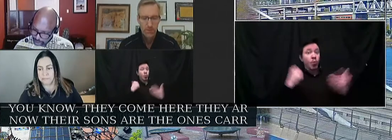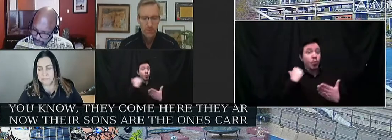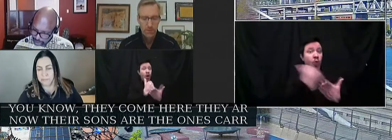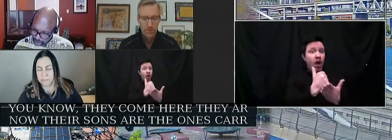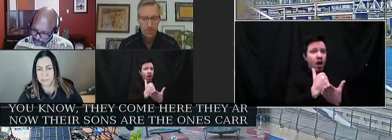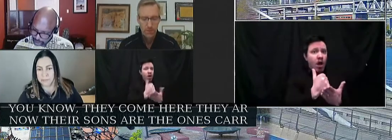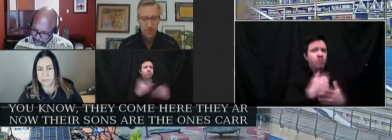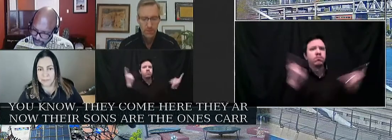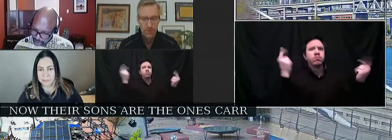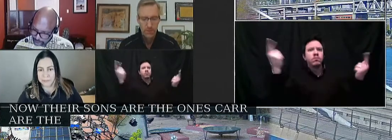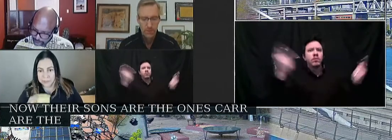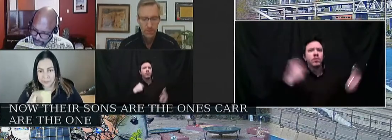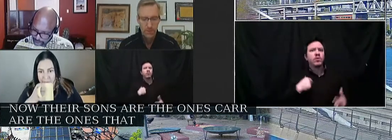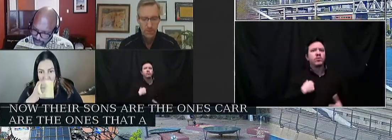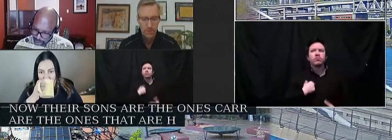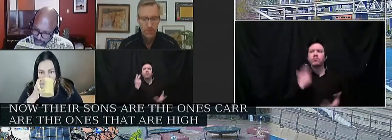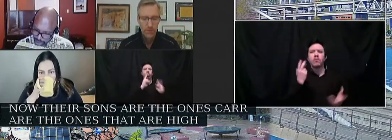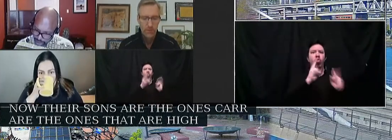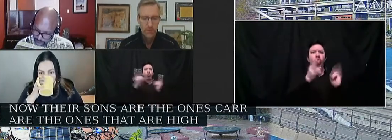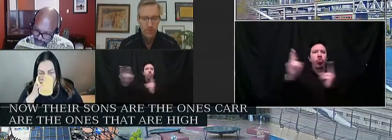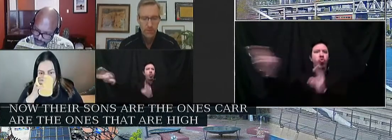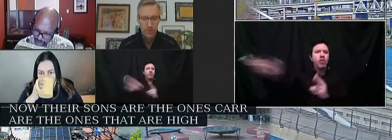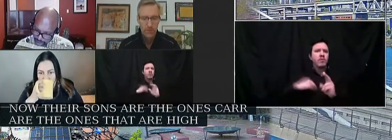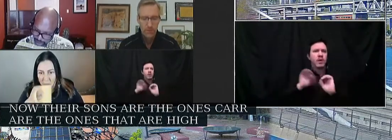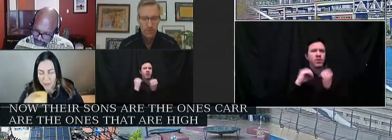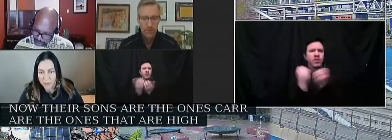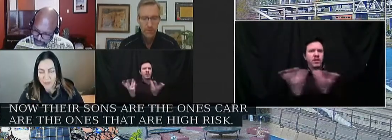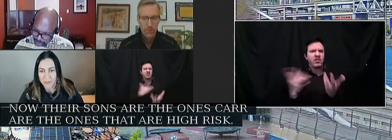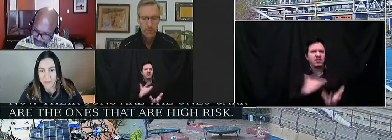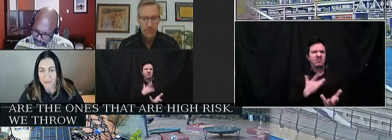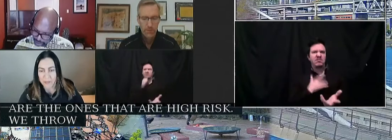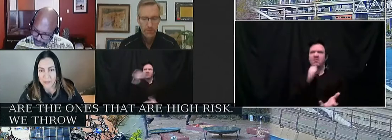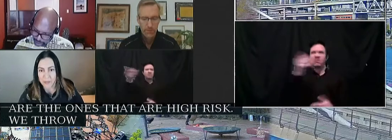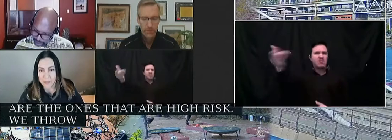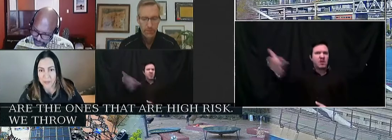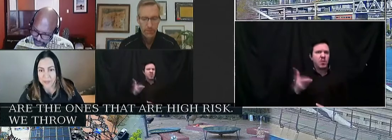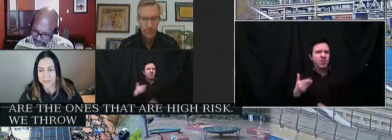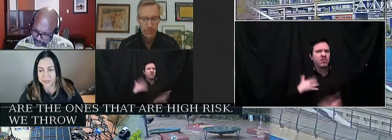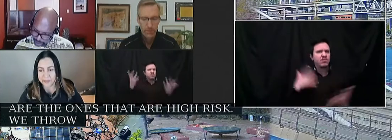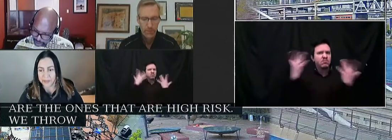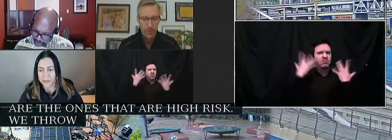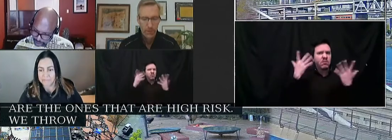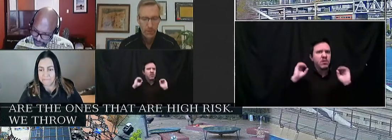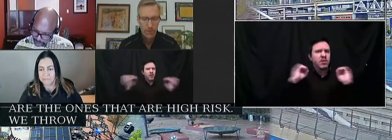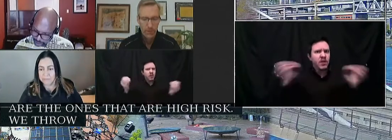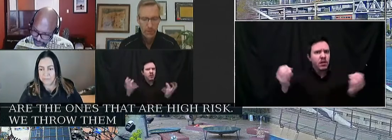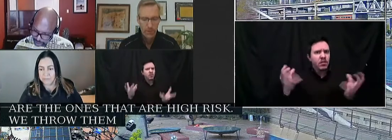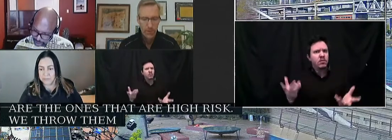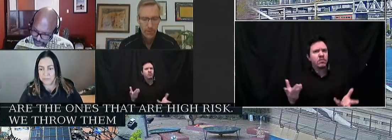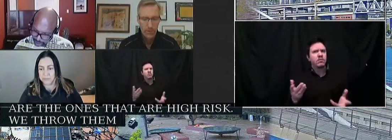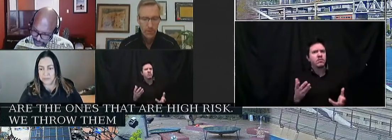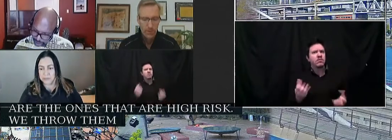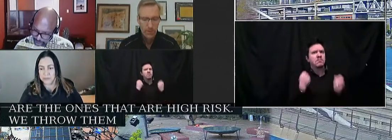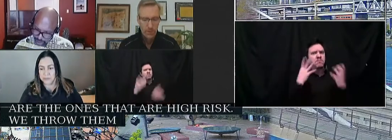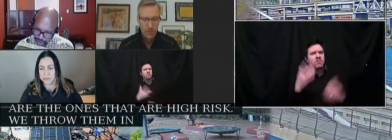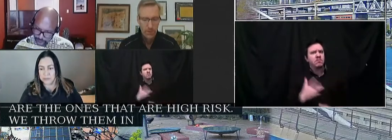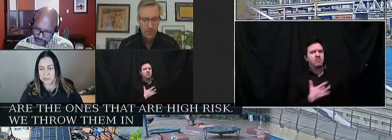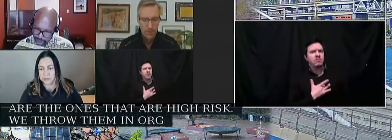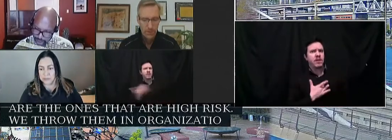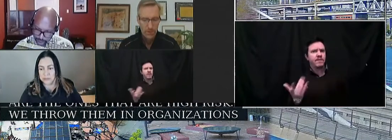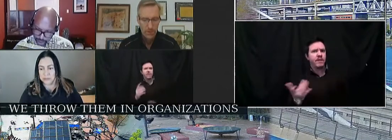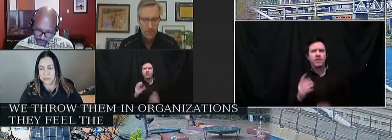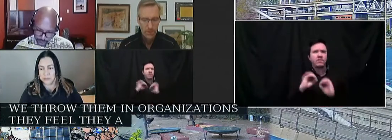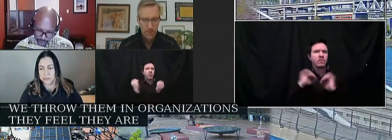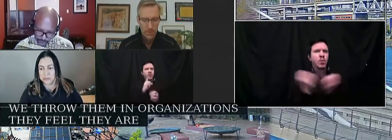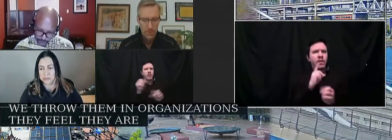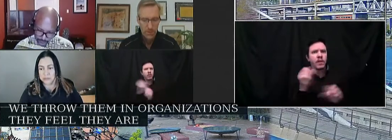We throw them in organizations that they feel like they're not welcomed. Many of them cannot do the organizations that really helps them because